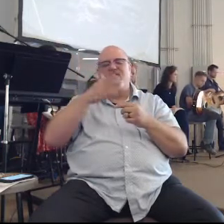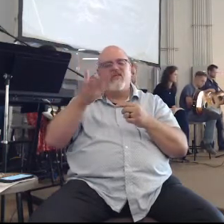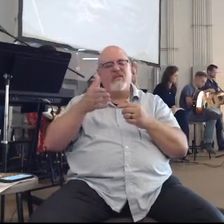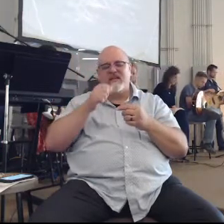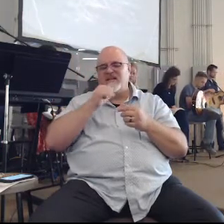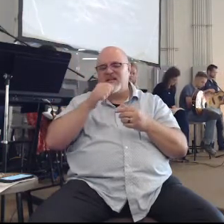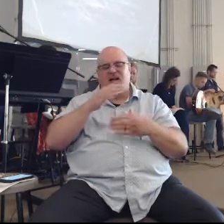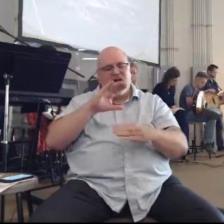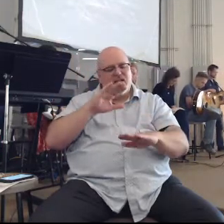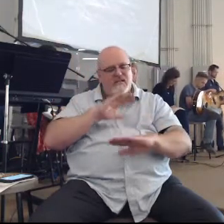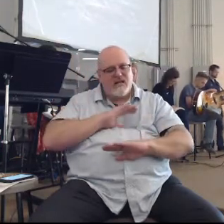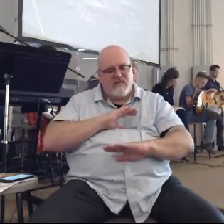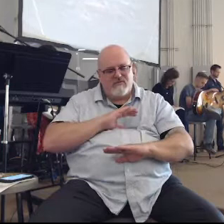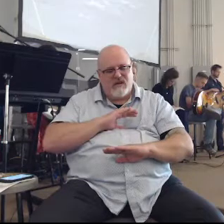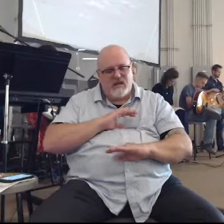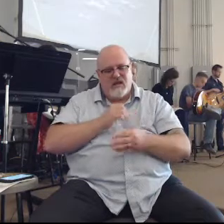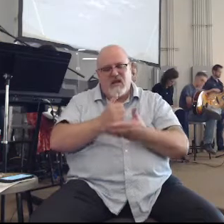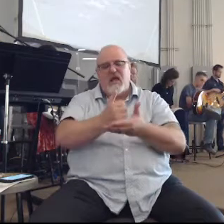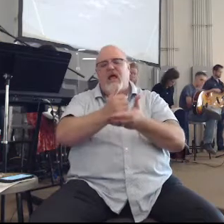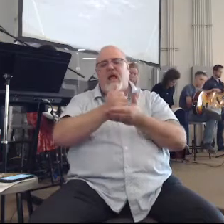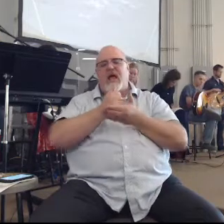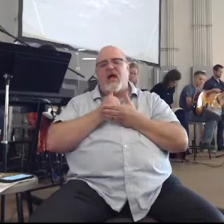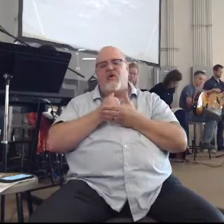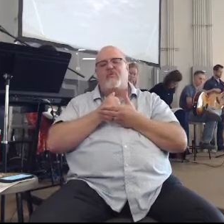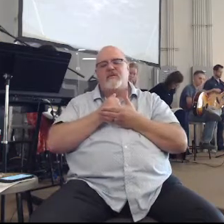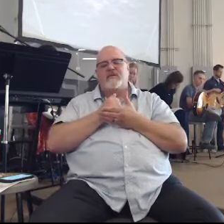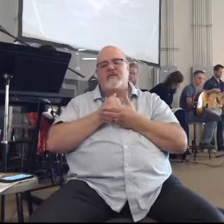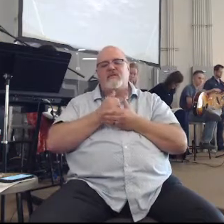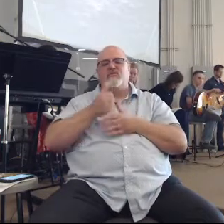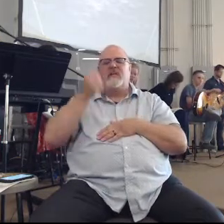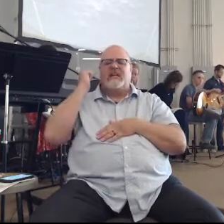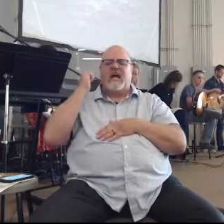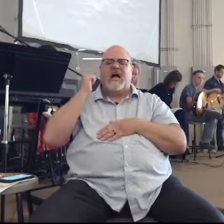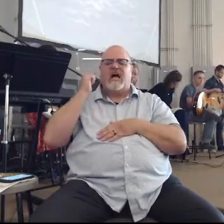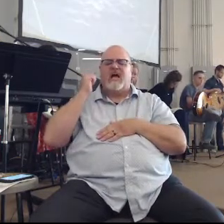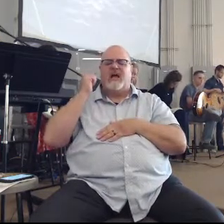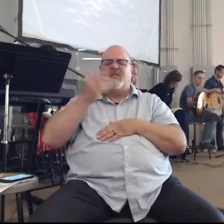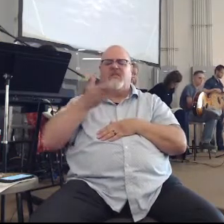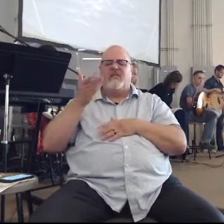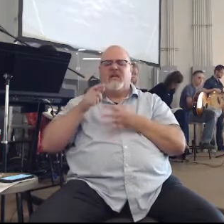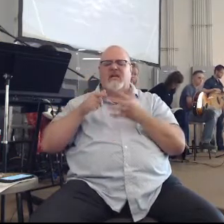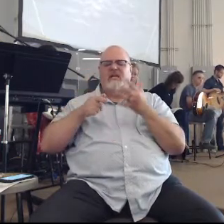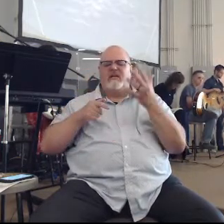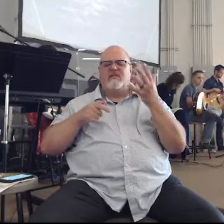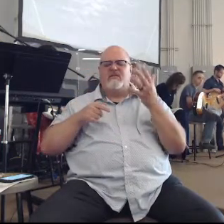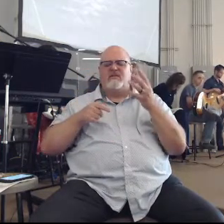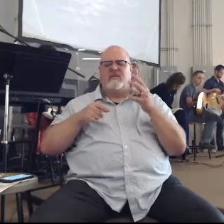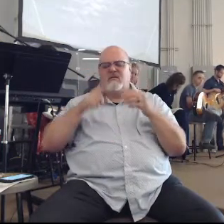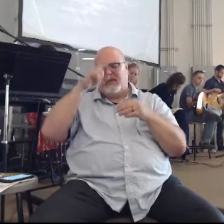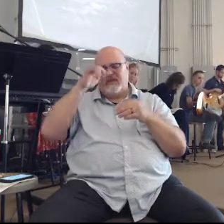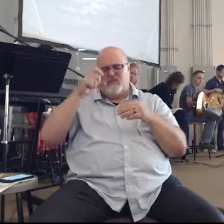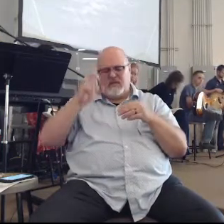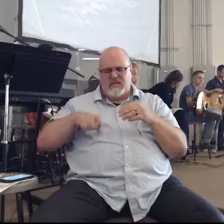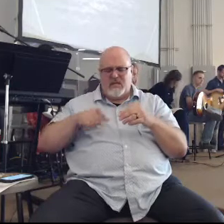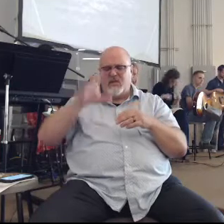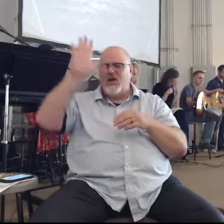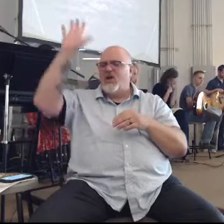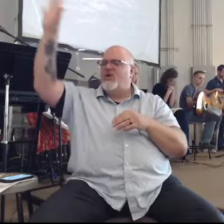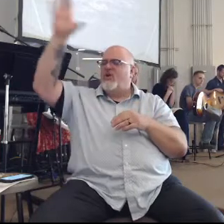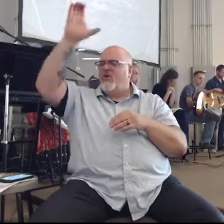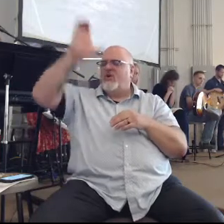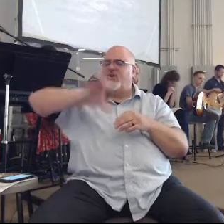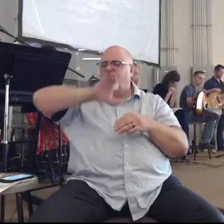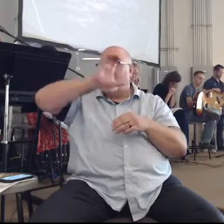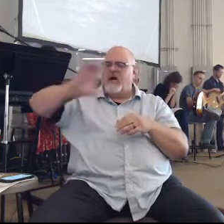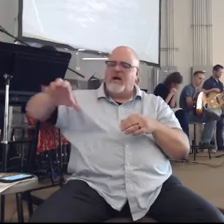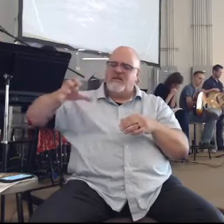Lord, help us to deny ourselves. Your word says that we should take up our cross and we should deny ourselves and we should follow you.